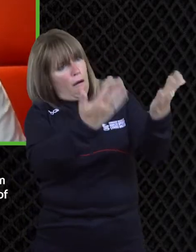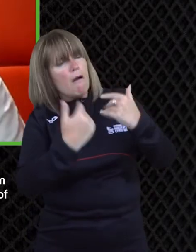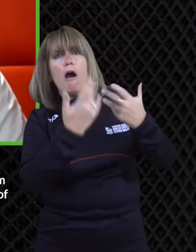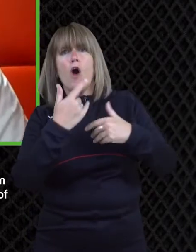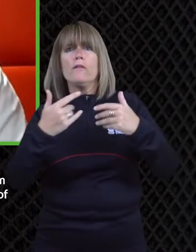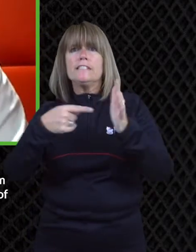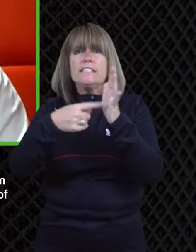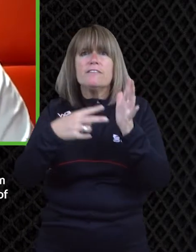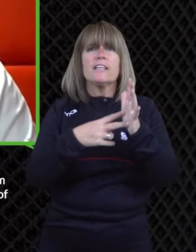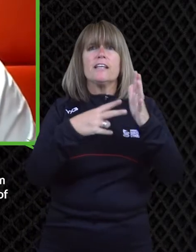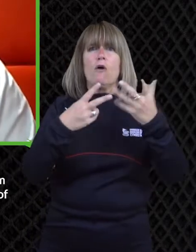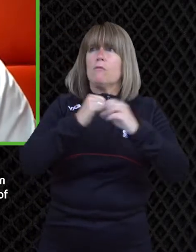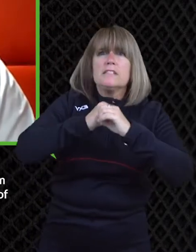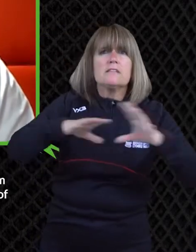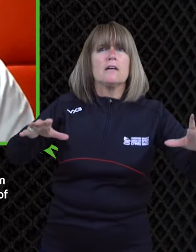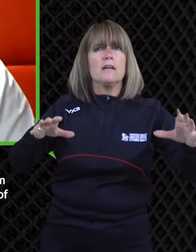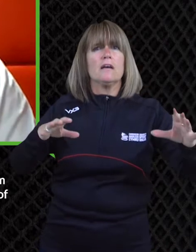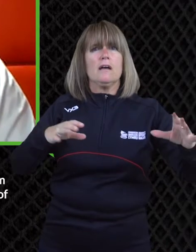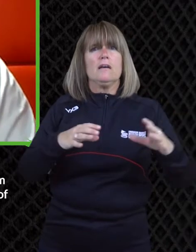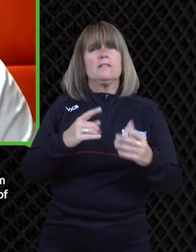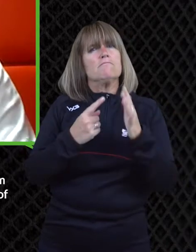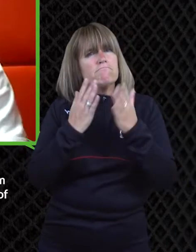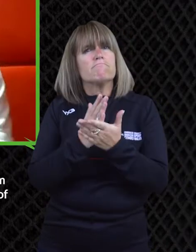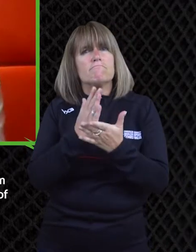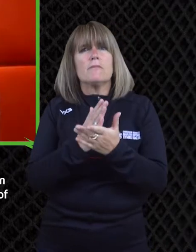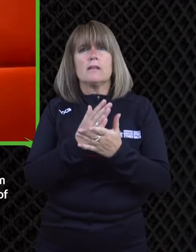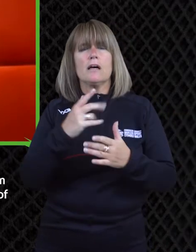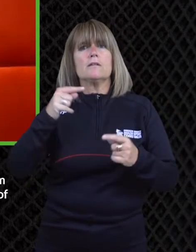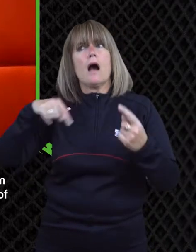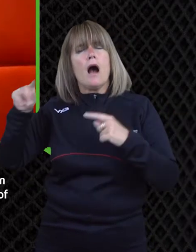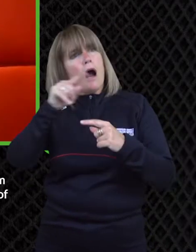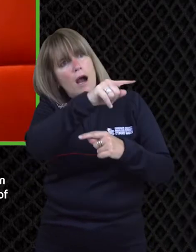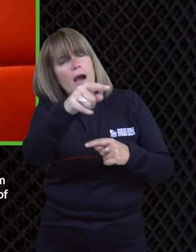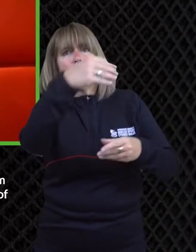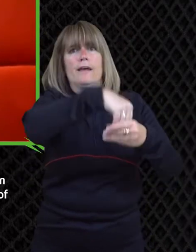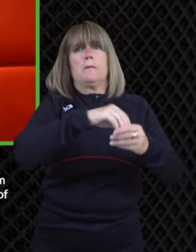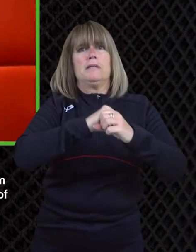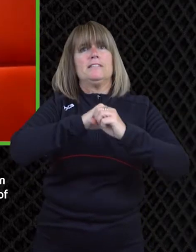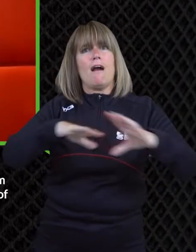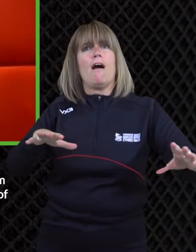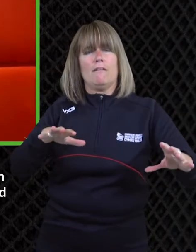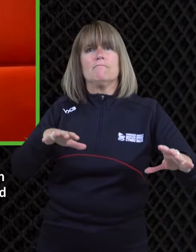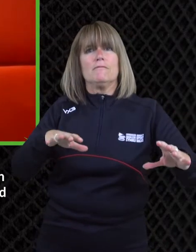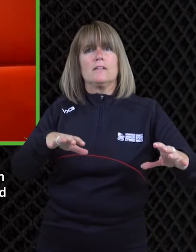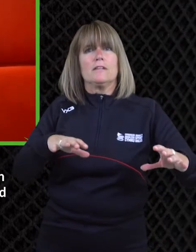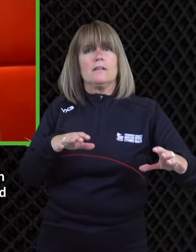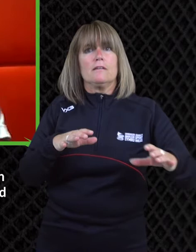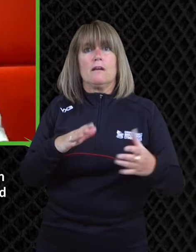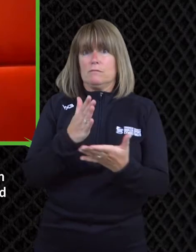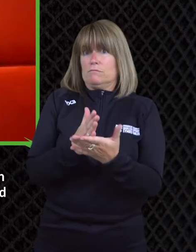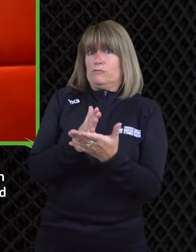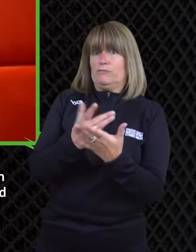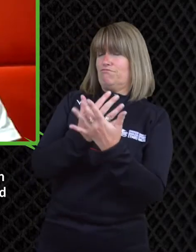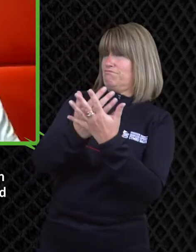of happening in a distorted kind of way that we're not just seeing these people for paralympians even though that's where they got their success we're them as you know